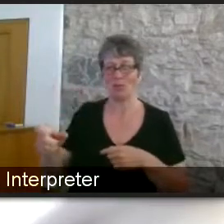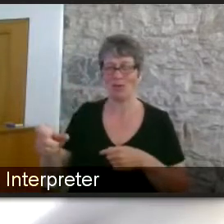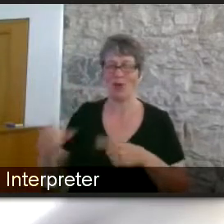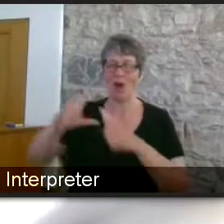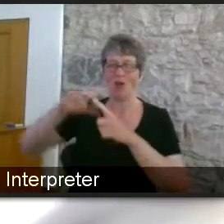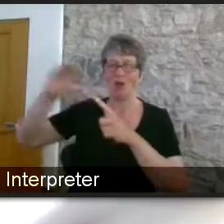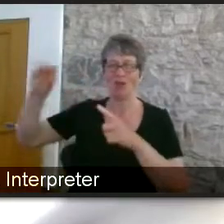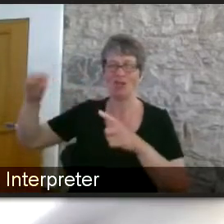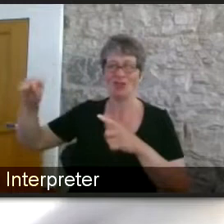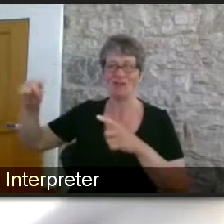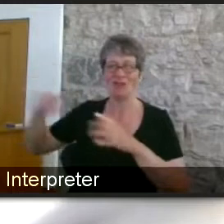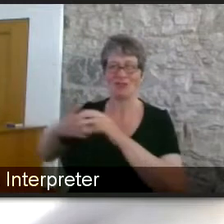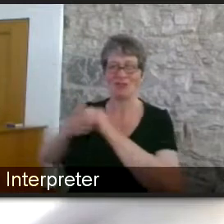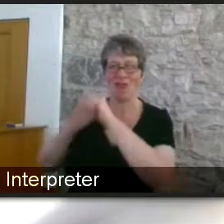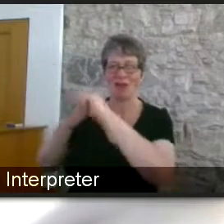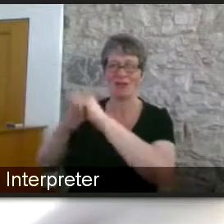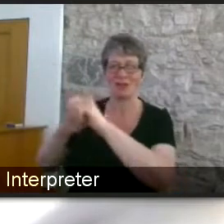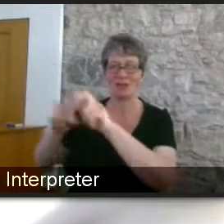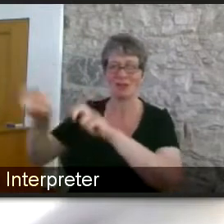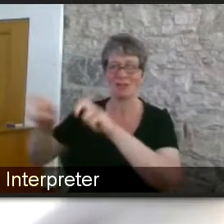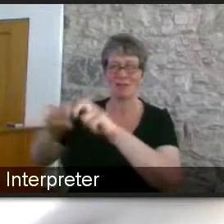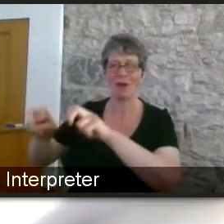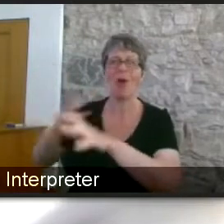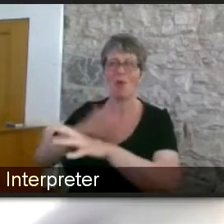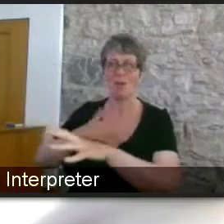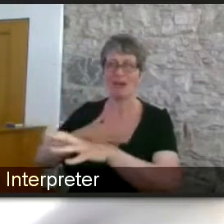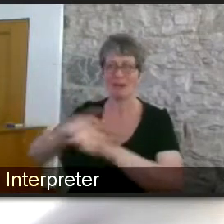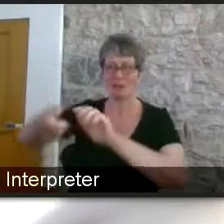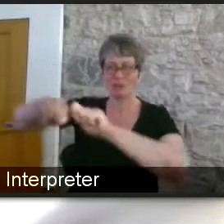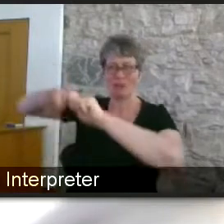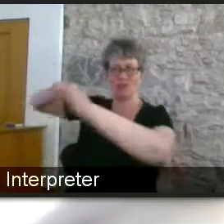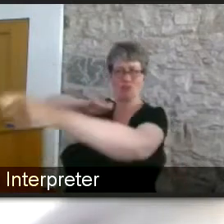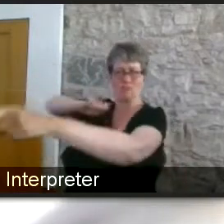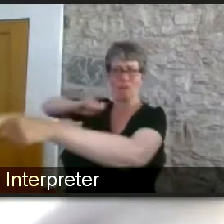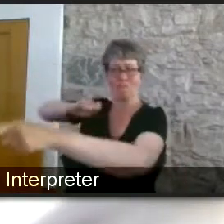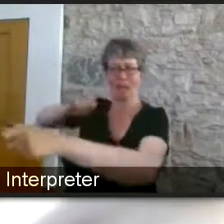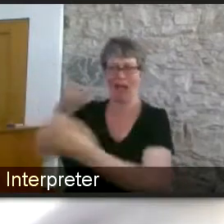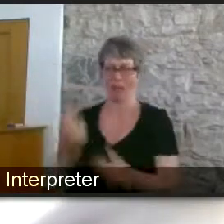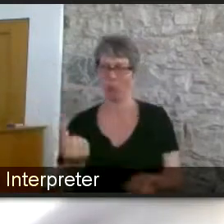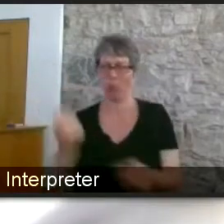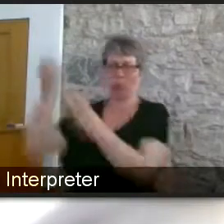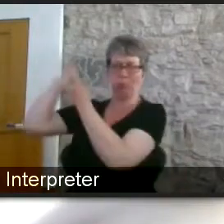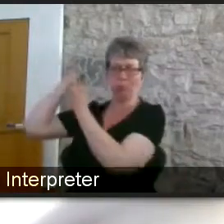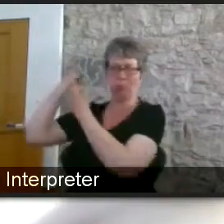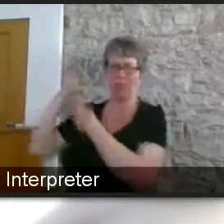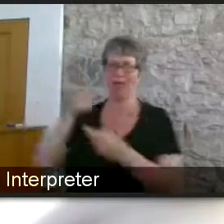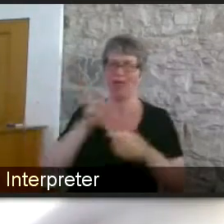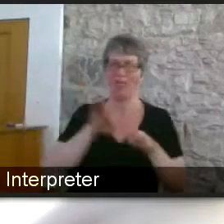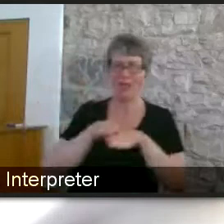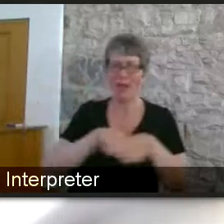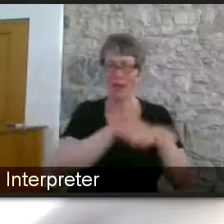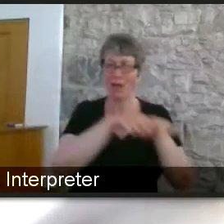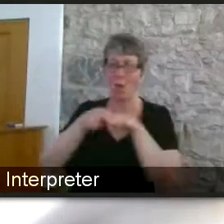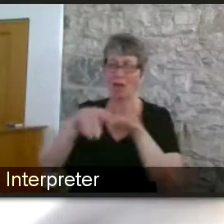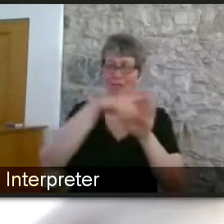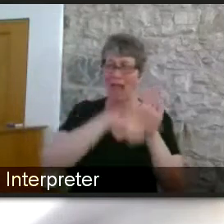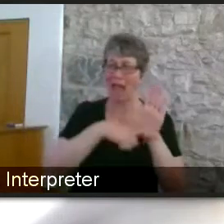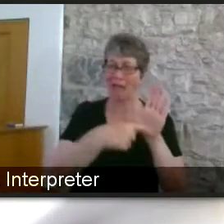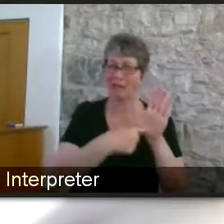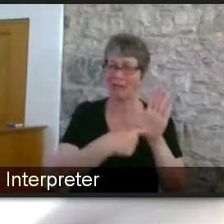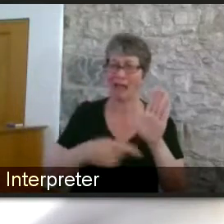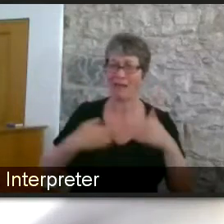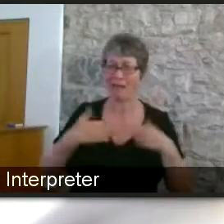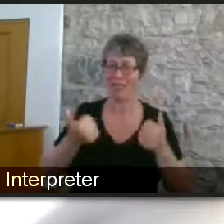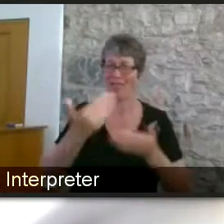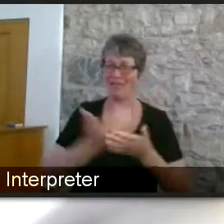burn up in a bonfire of controls but let's make no mistake the consequences of the proposed um